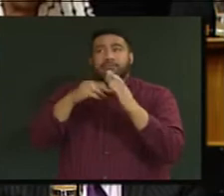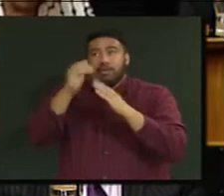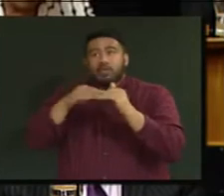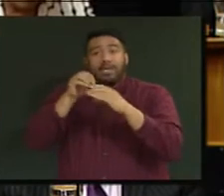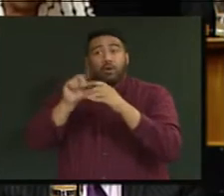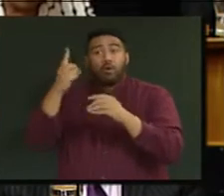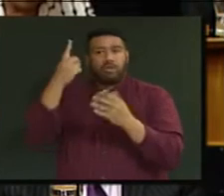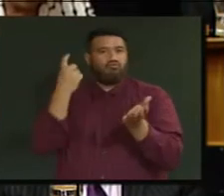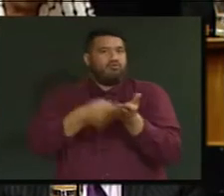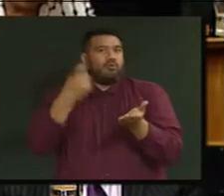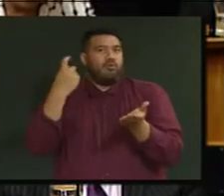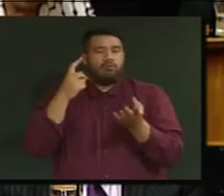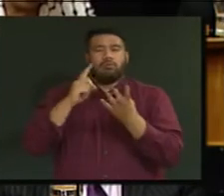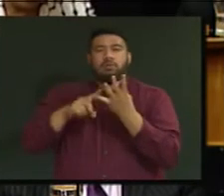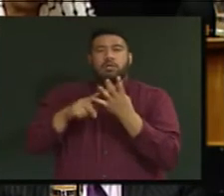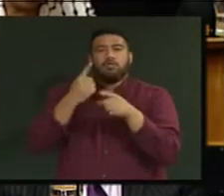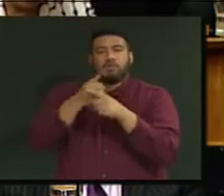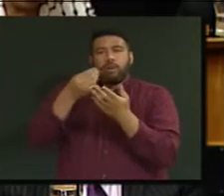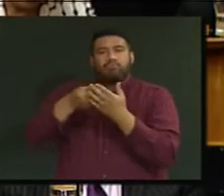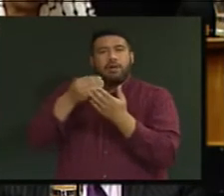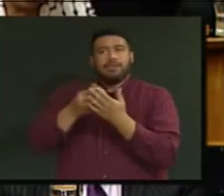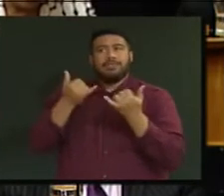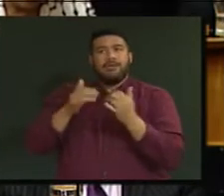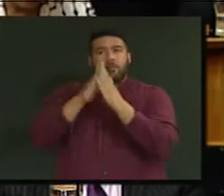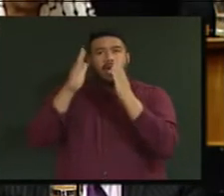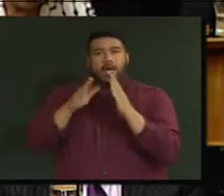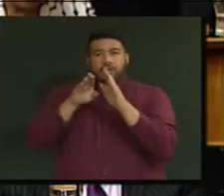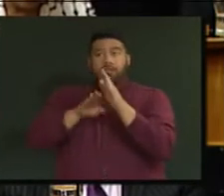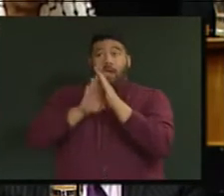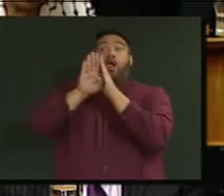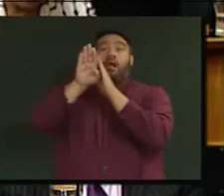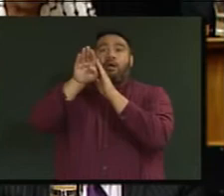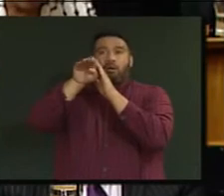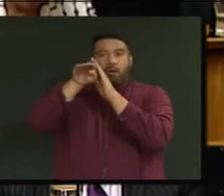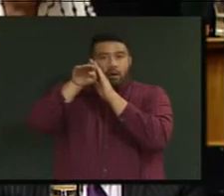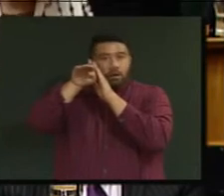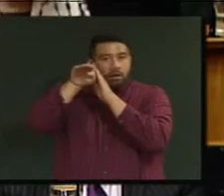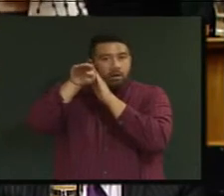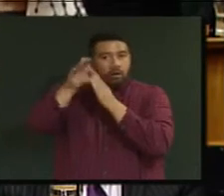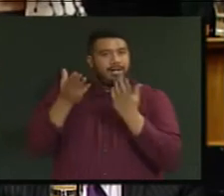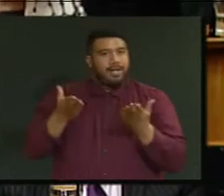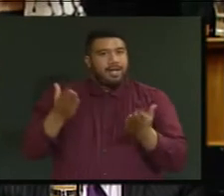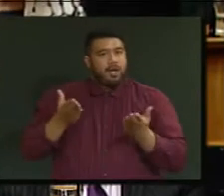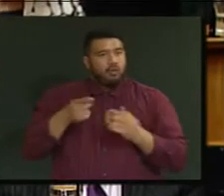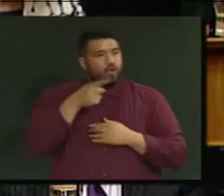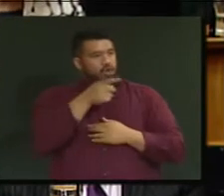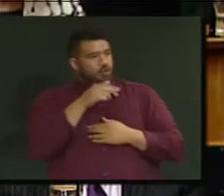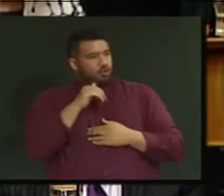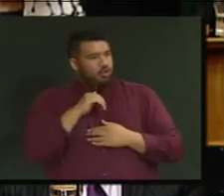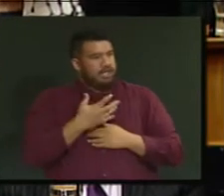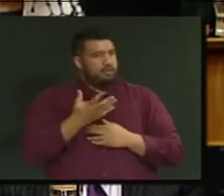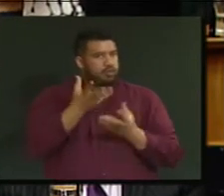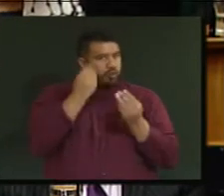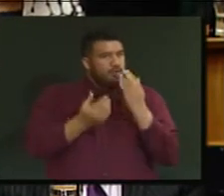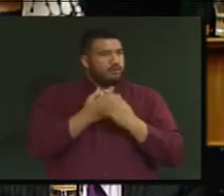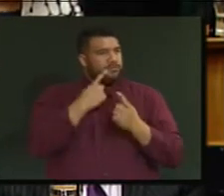we have prices in Auckland now buttoning off and steady, Mr Speaker. The Member needs to update his view of the world.